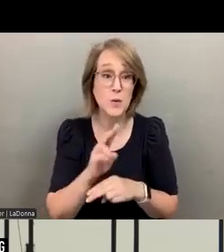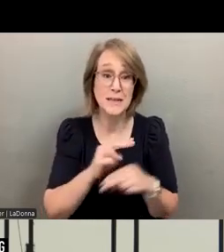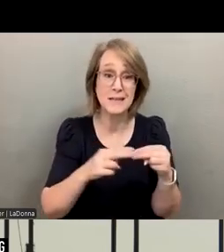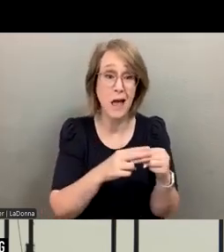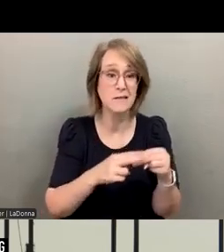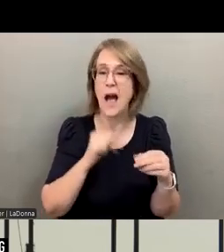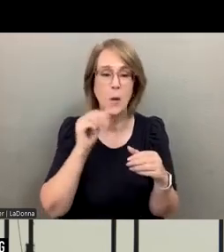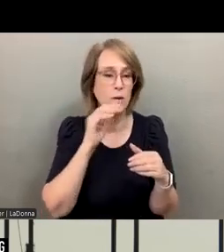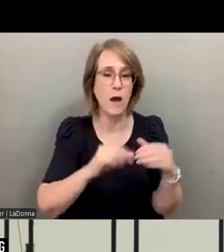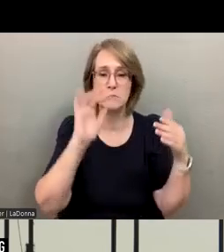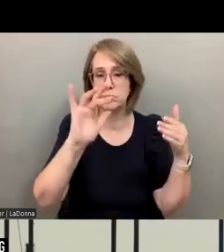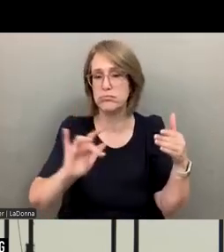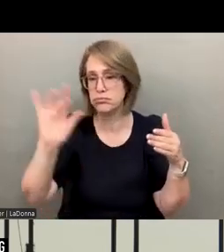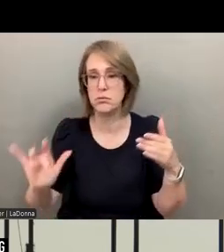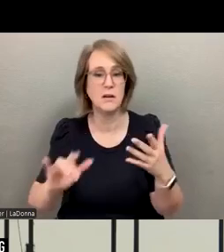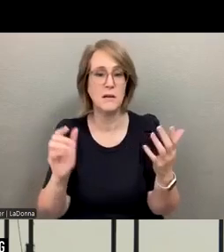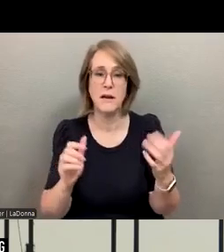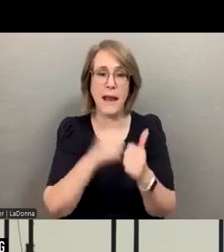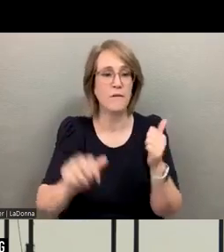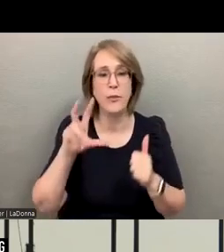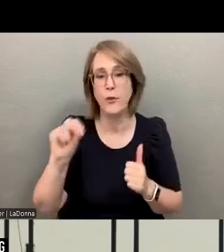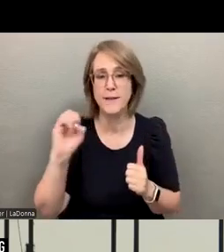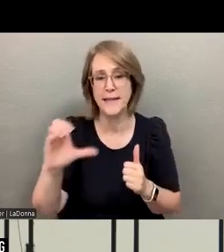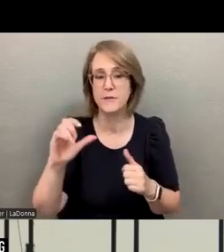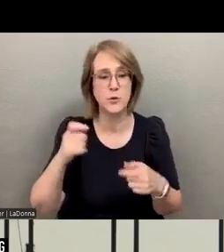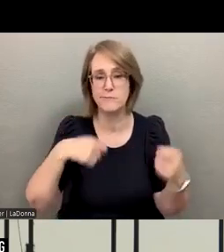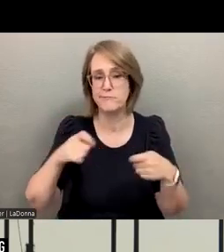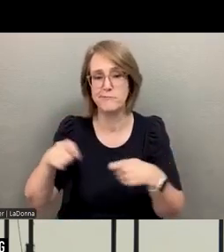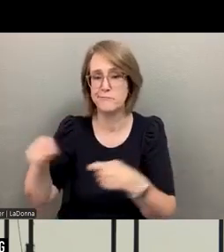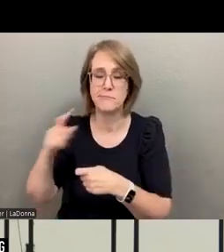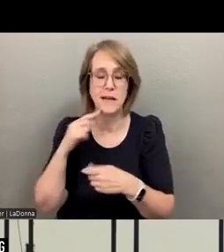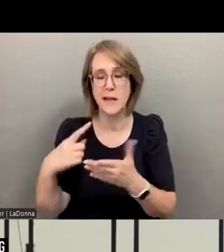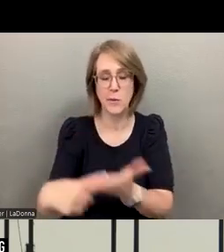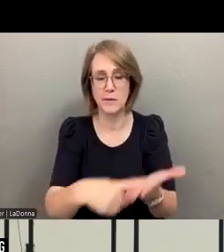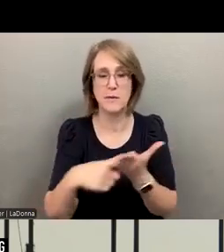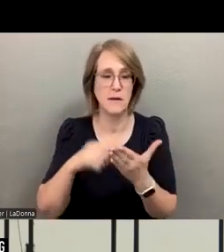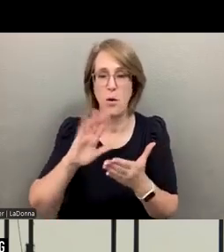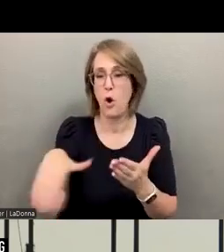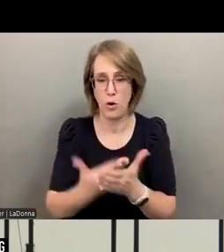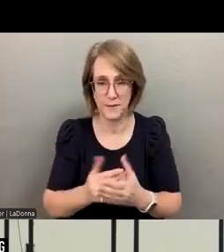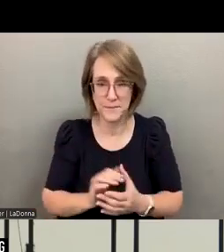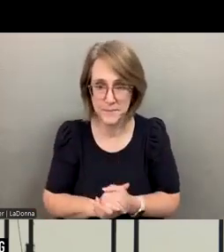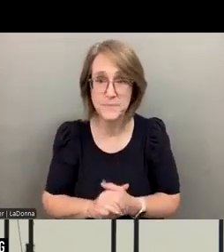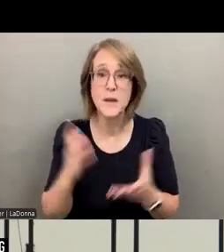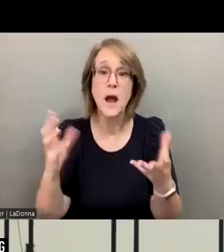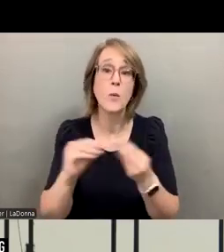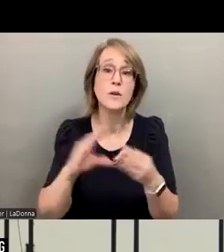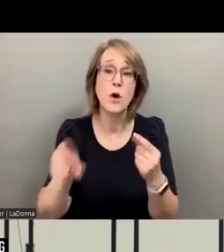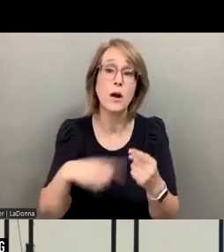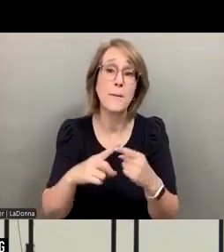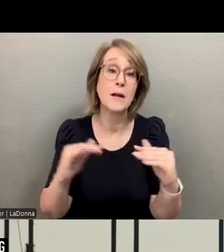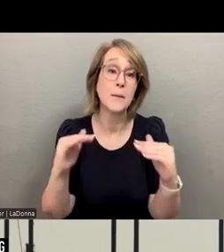go through them one by one, so you can just, like every 30 seconds, switch the slides as I go through this, but I'm going to talk about peer support